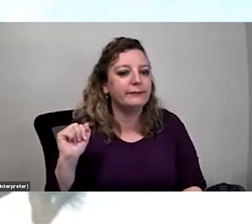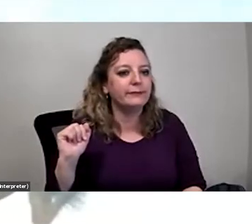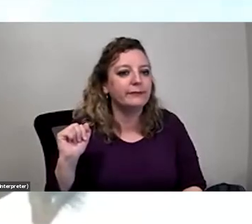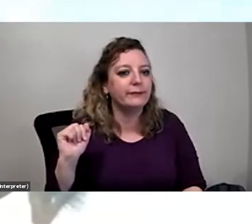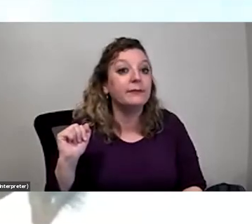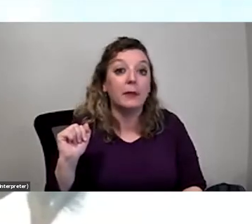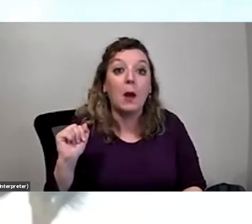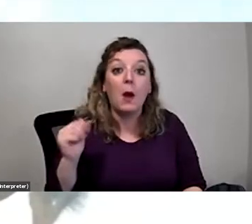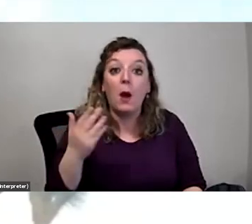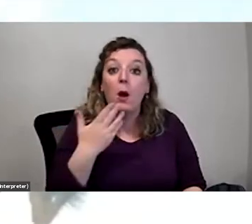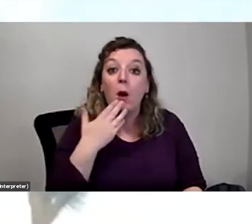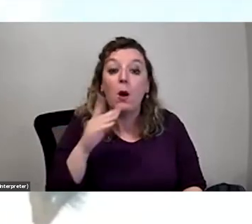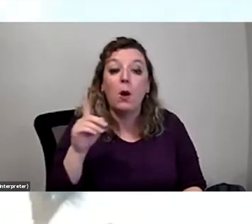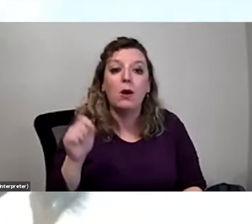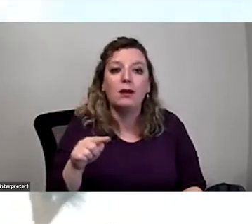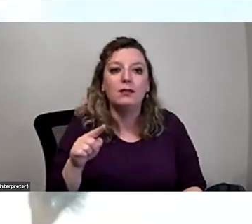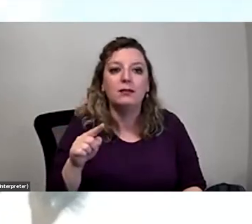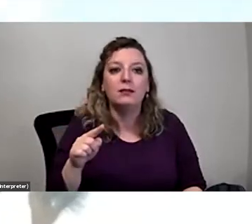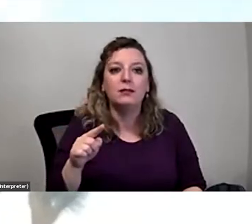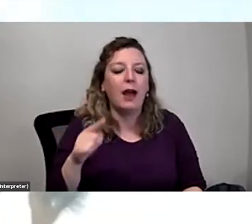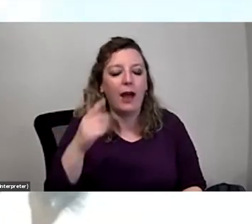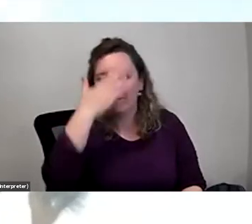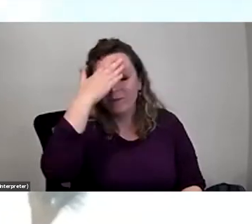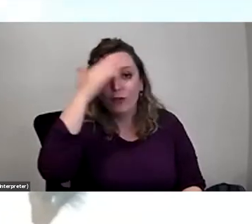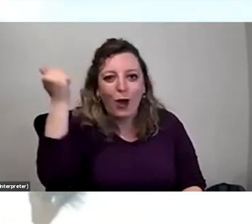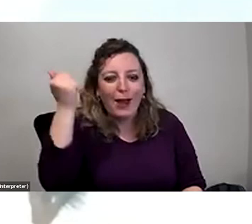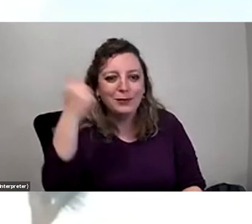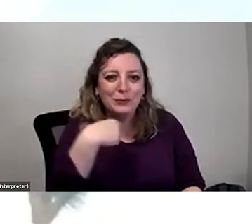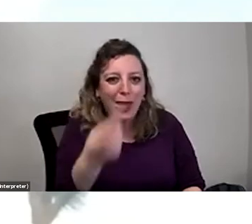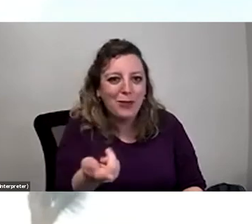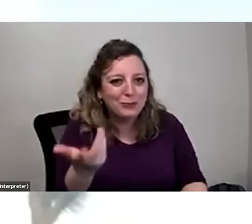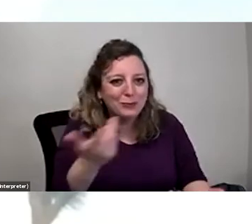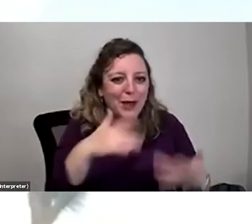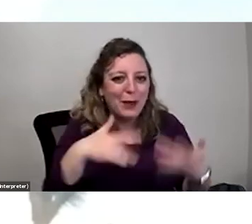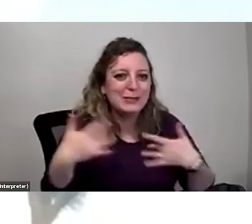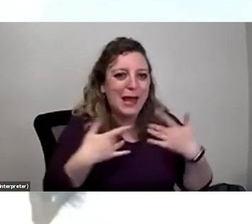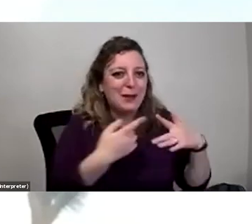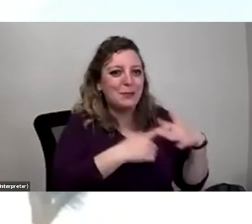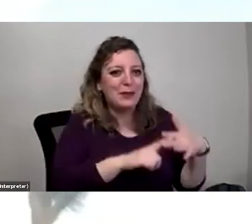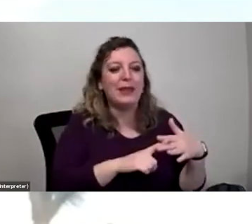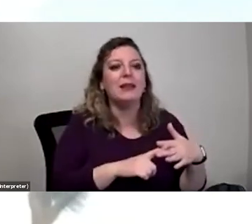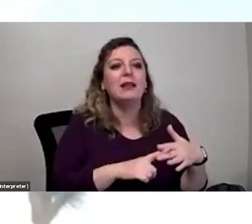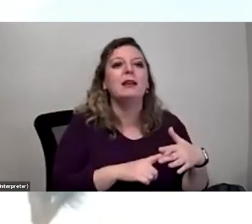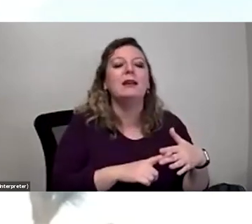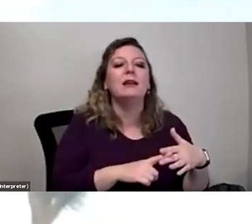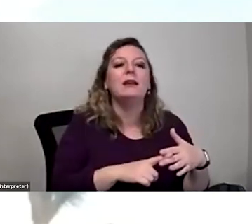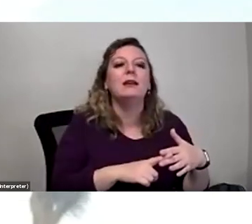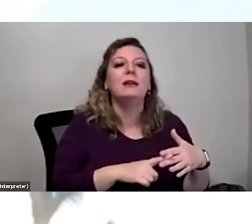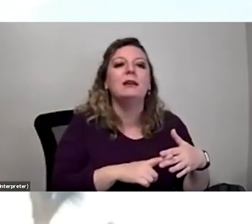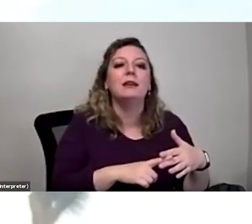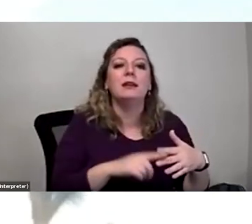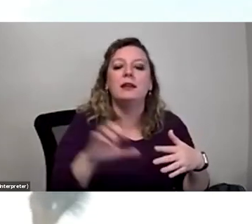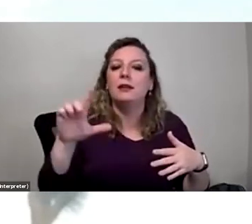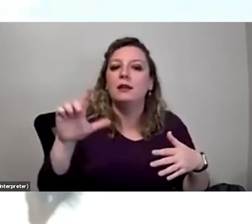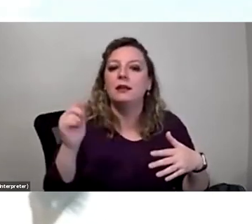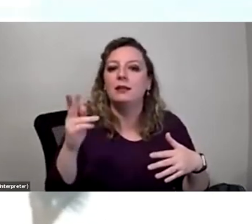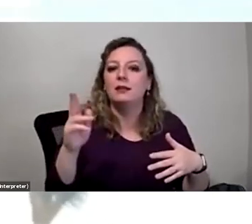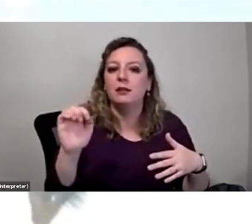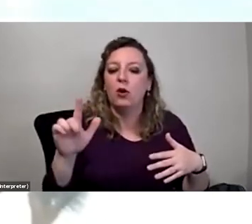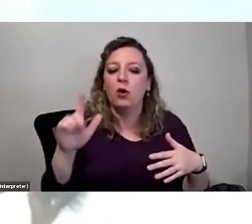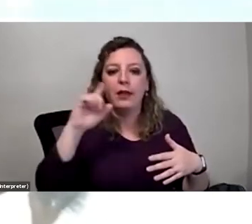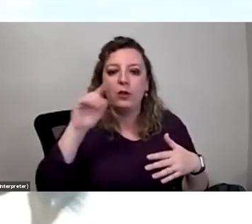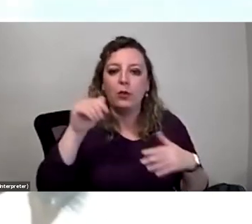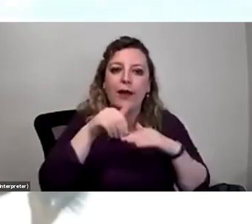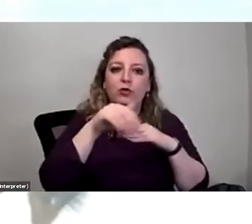Thank you for asking that. I was so excited in beginning. I totally forgot to say, um, I'm going to chat this and then I think, Laurel, you'll have to, um,